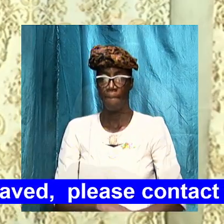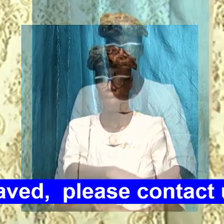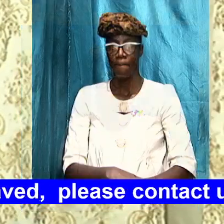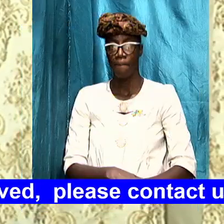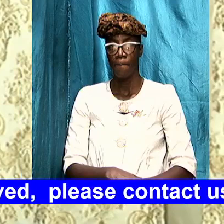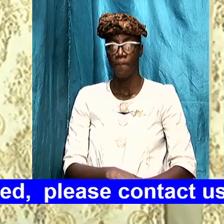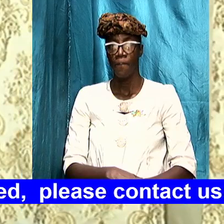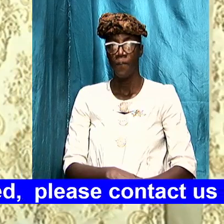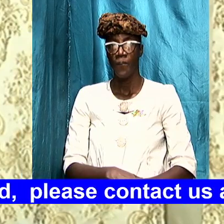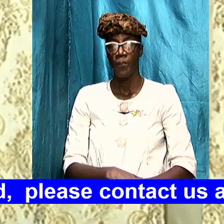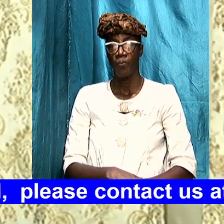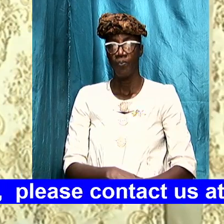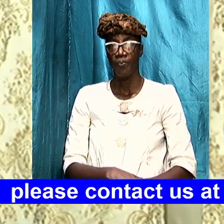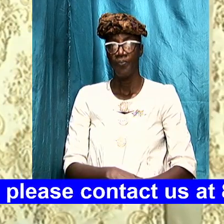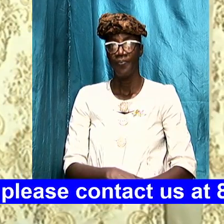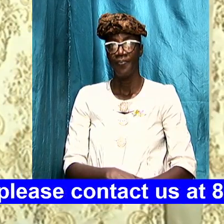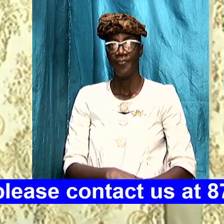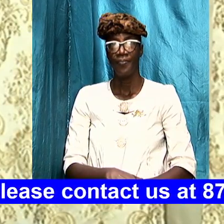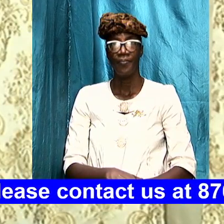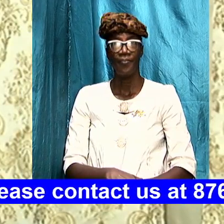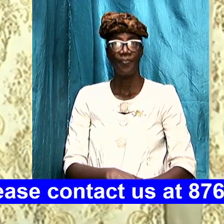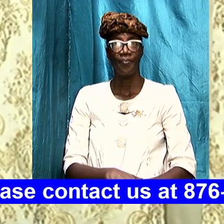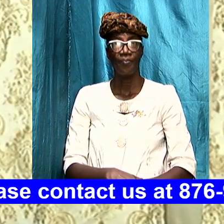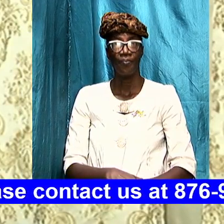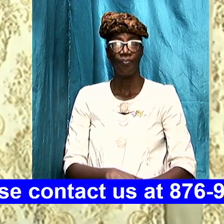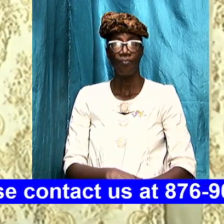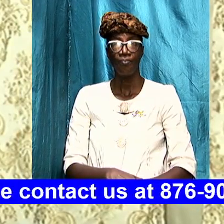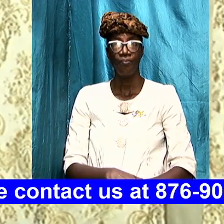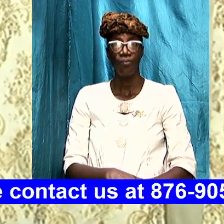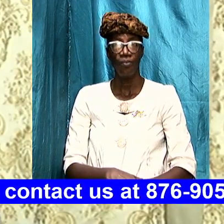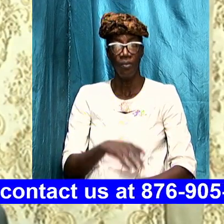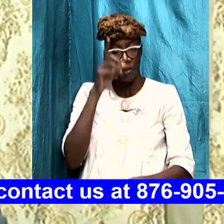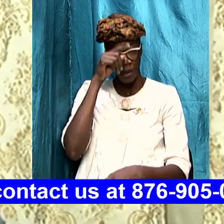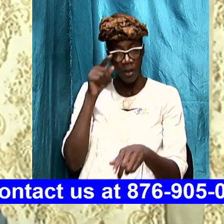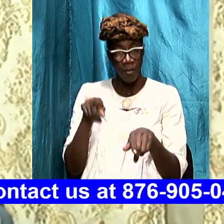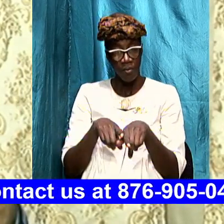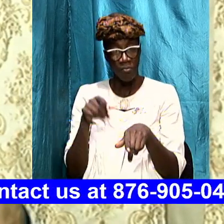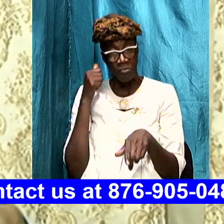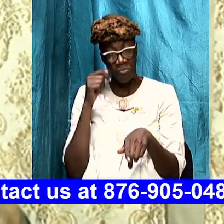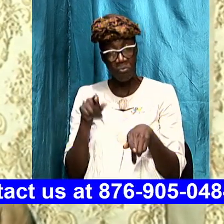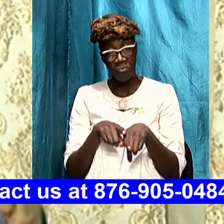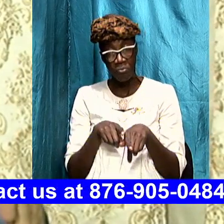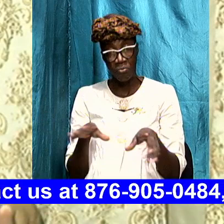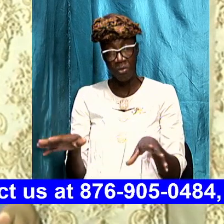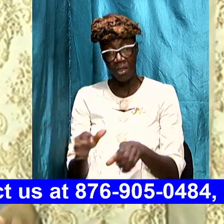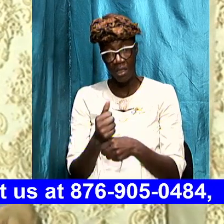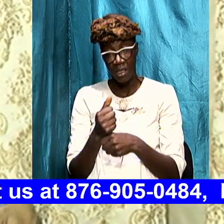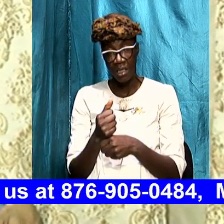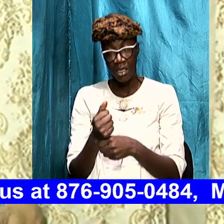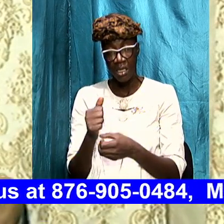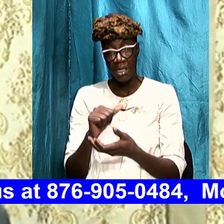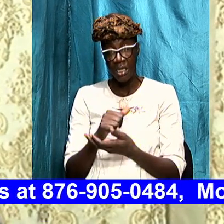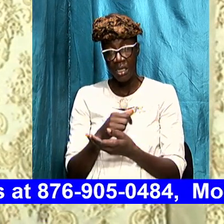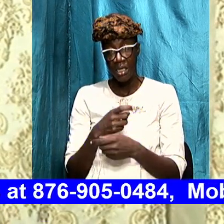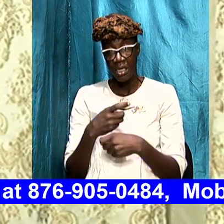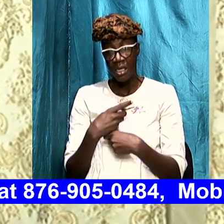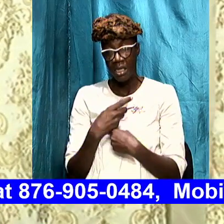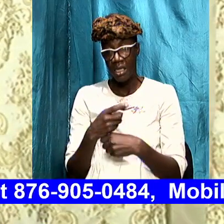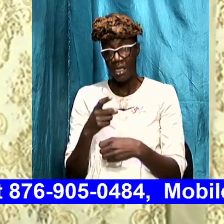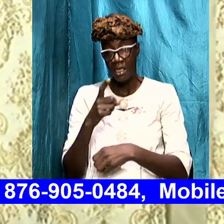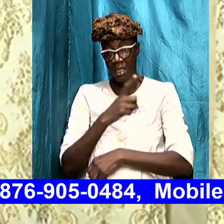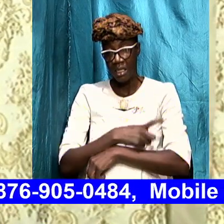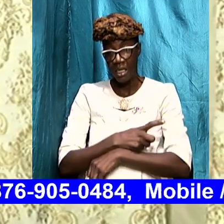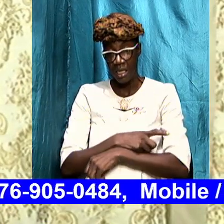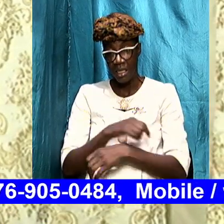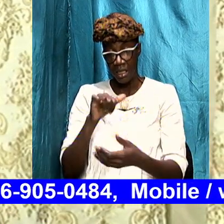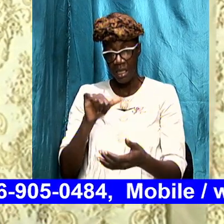or reinforce the point brethren take these days that we are living in